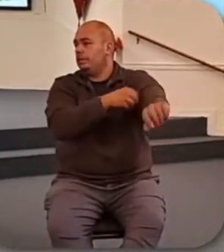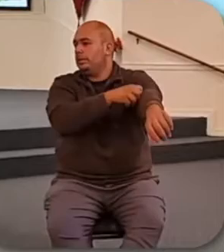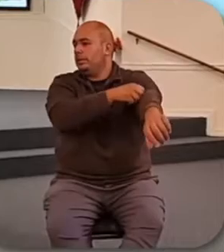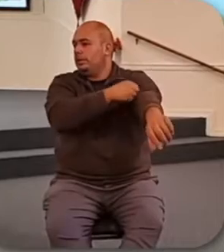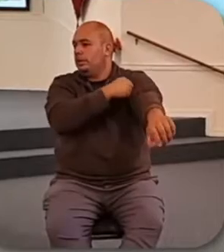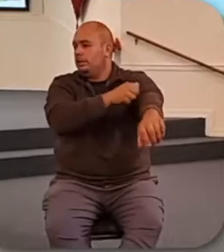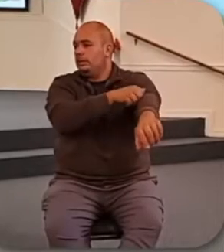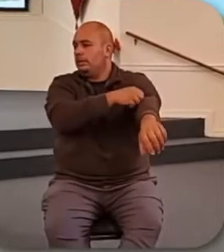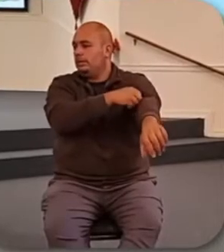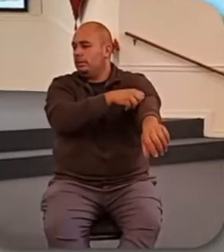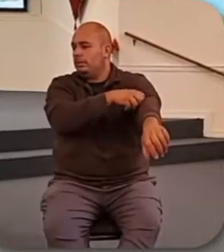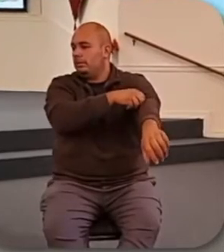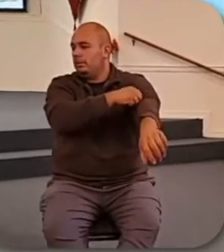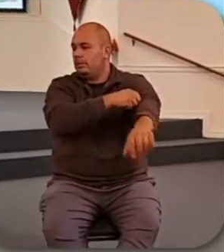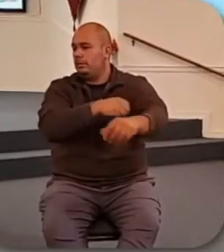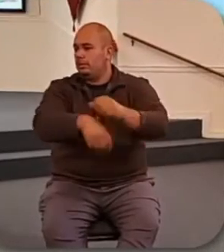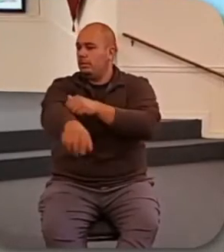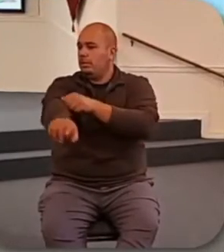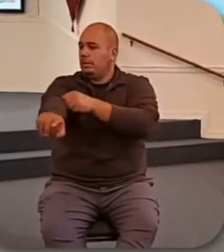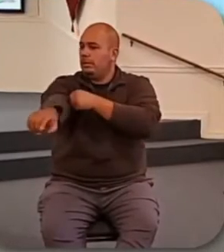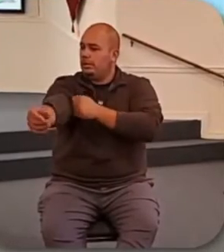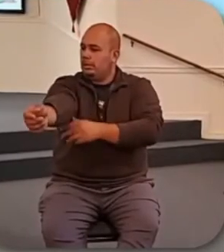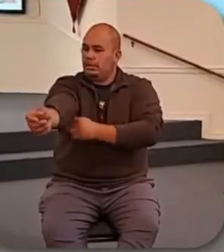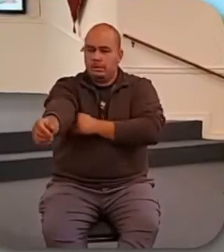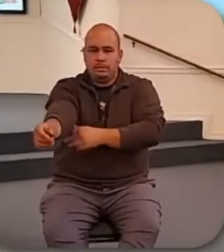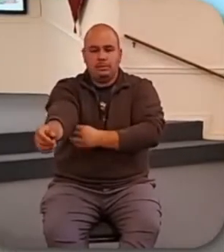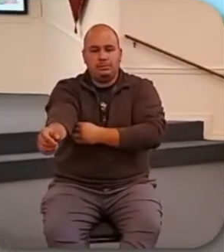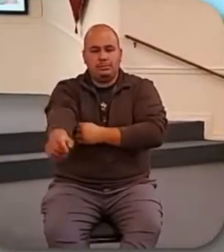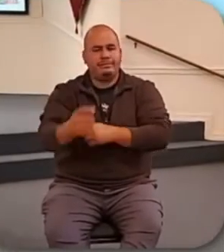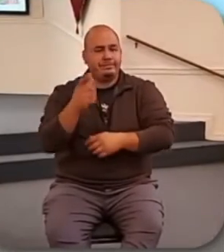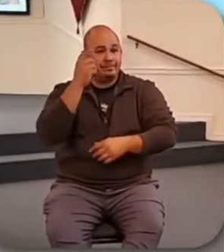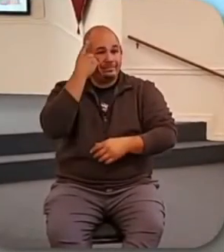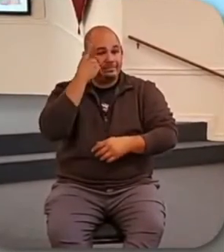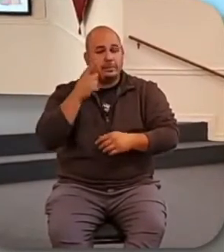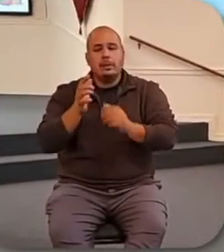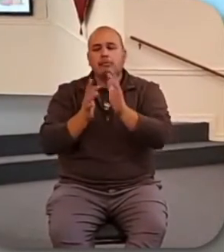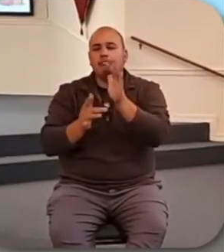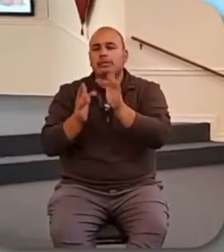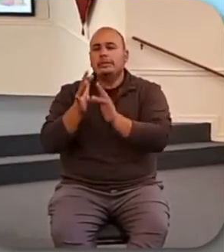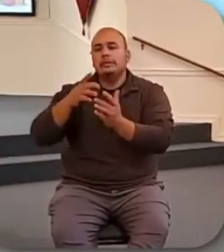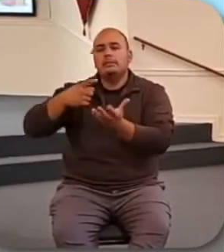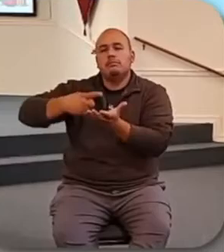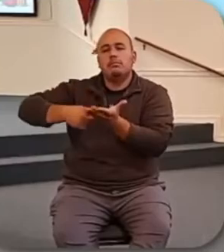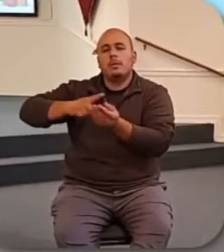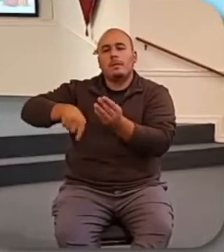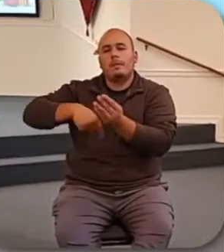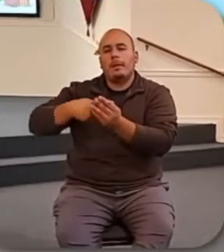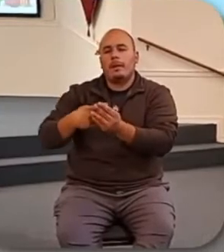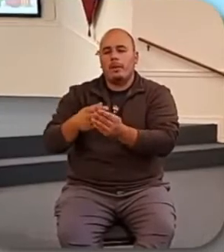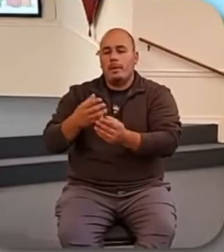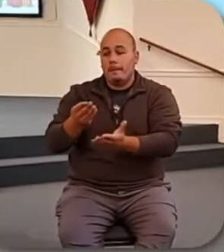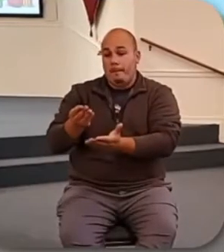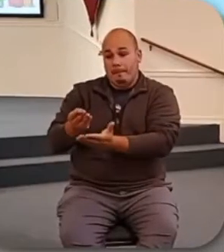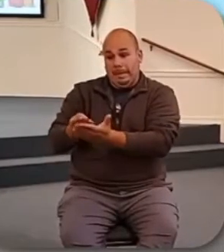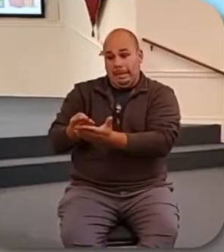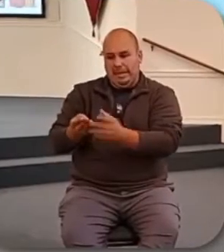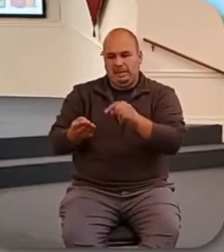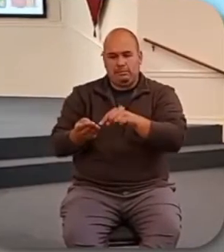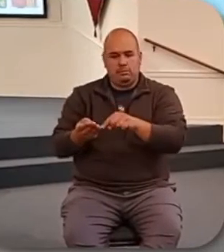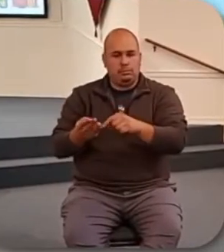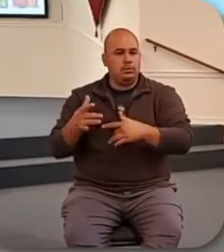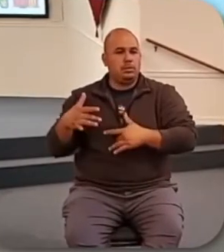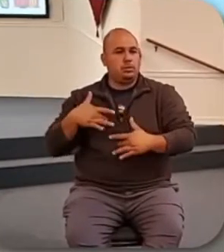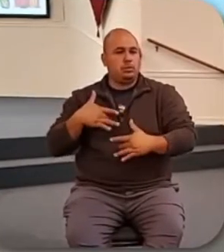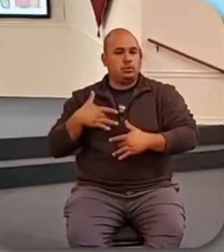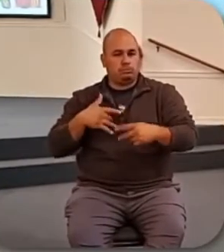Jesus talks about money concerns here, and he hits two very different topics under